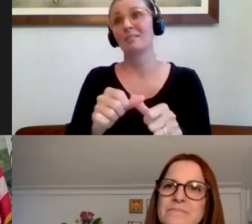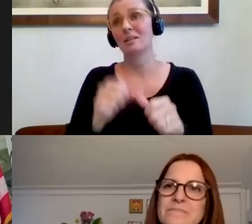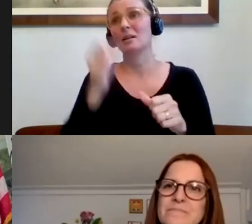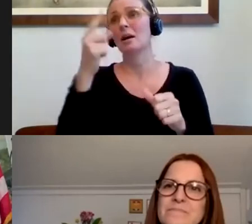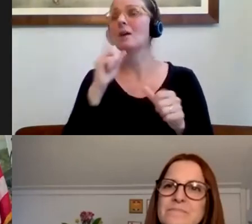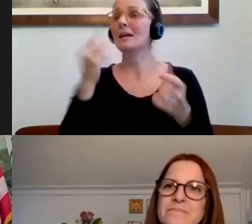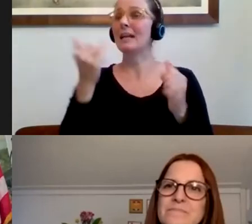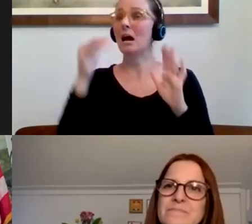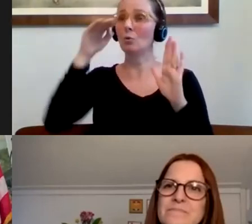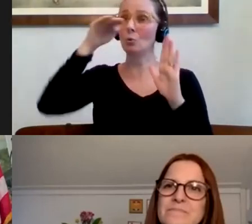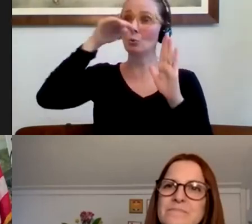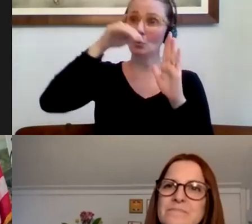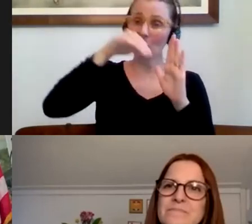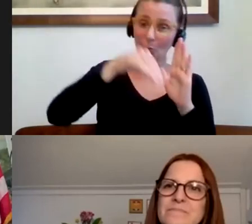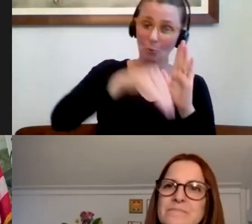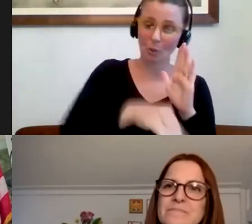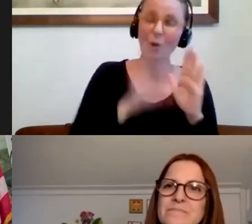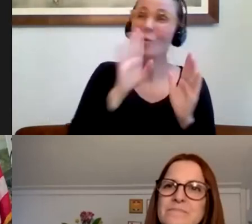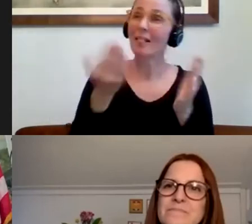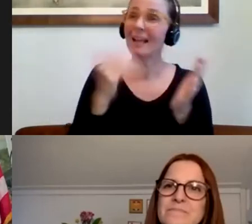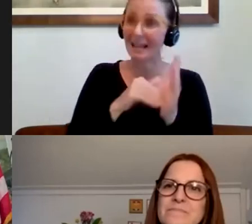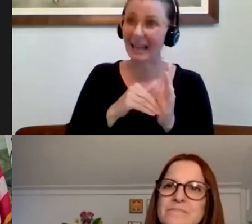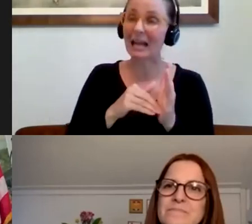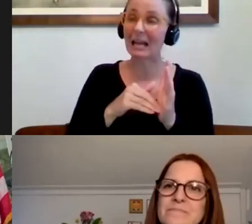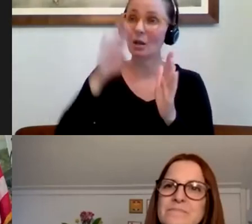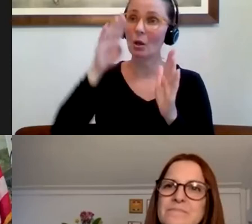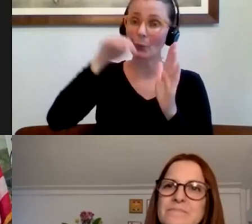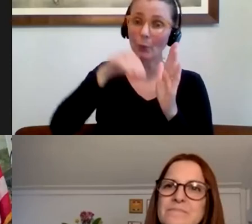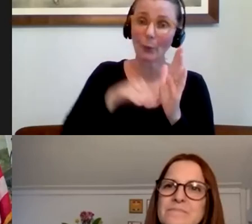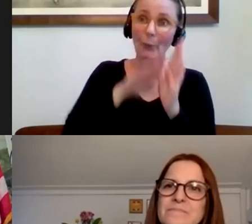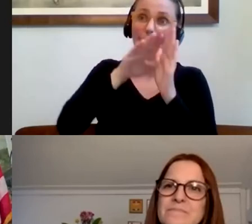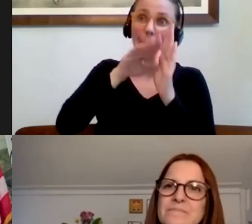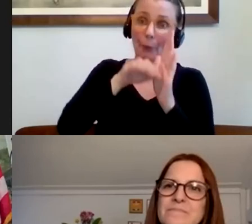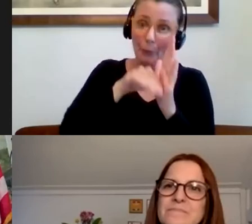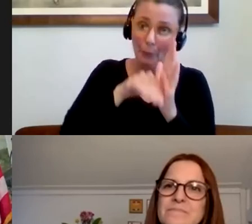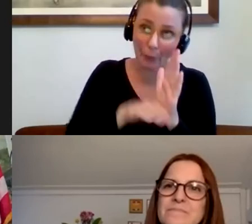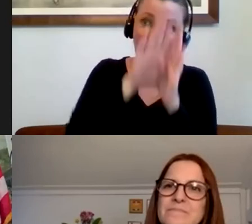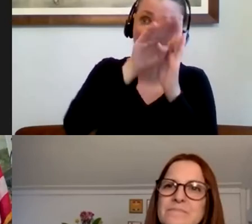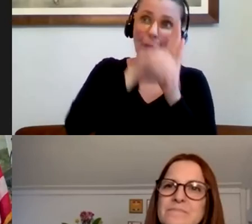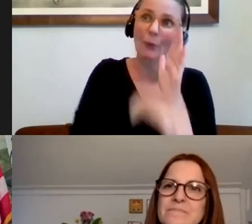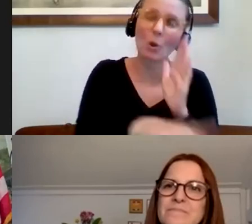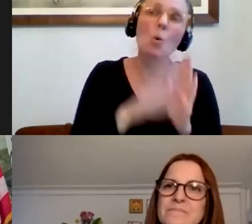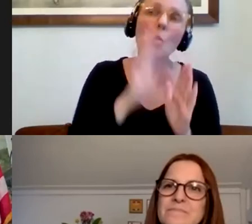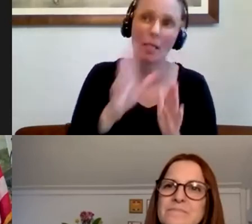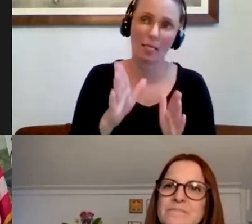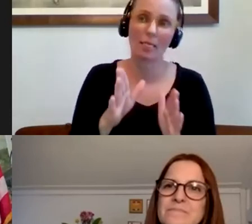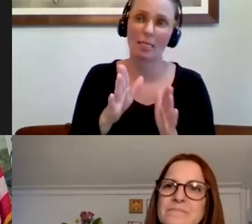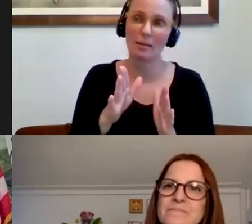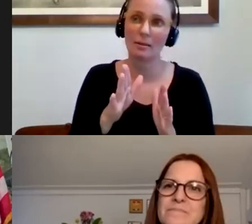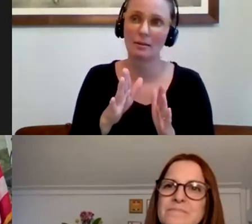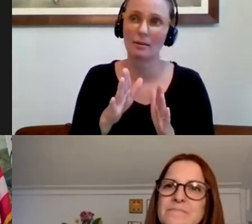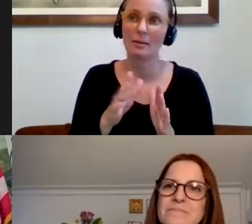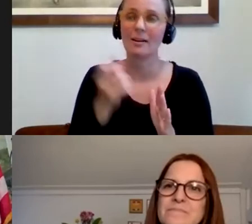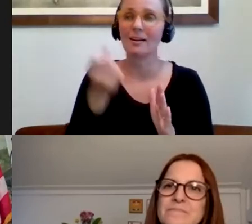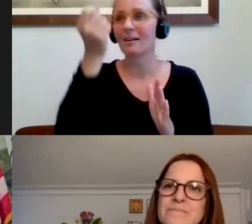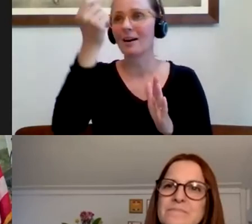These are called surges. mean, post surges and the resurgence, the net part two cannot become worse than part one,